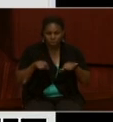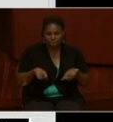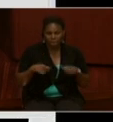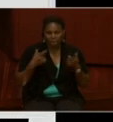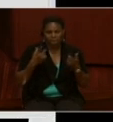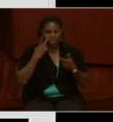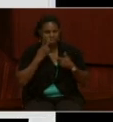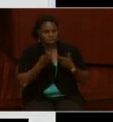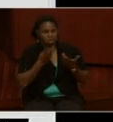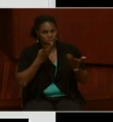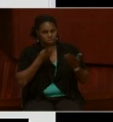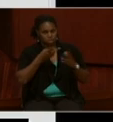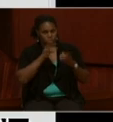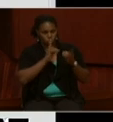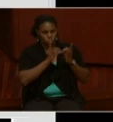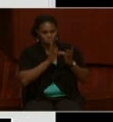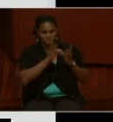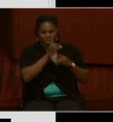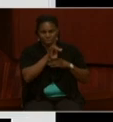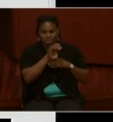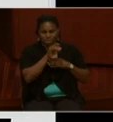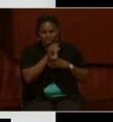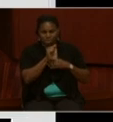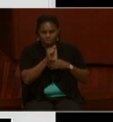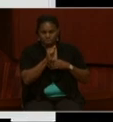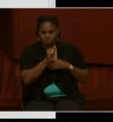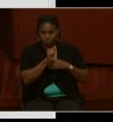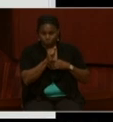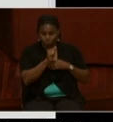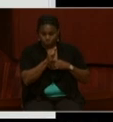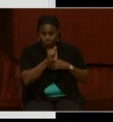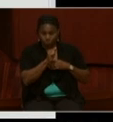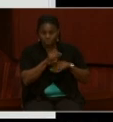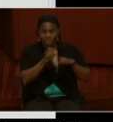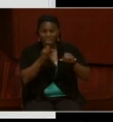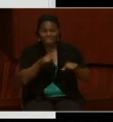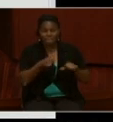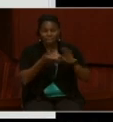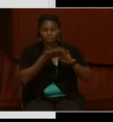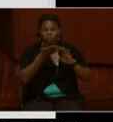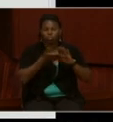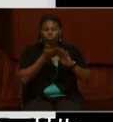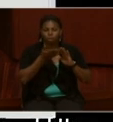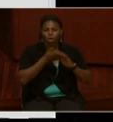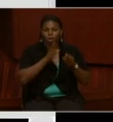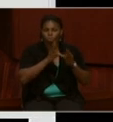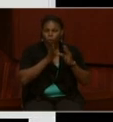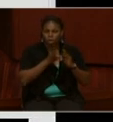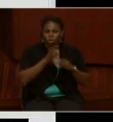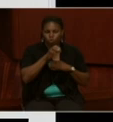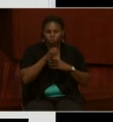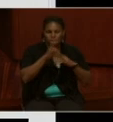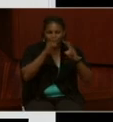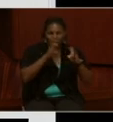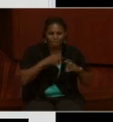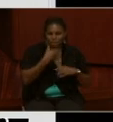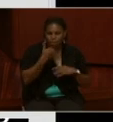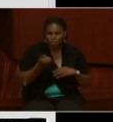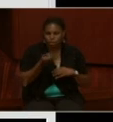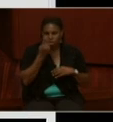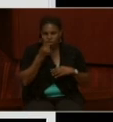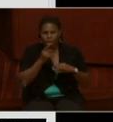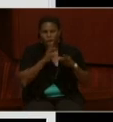data of the Navy and Coast Guard deck logs so that they can run weather reanalysis to better understand weather patterns